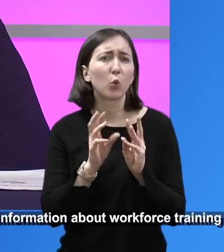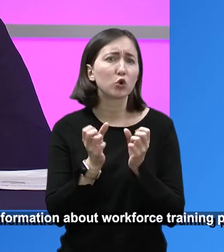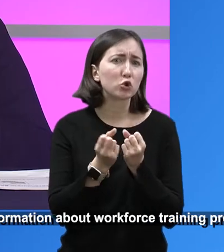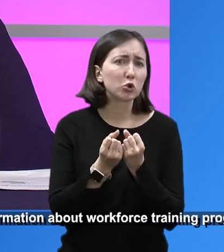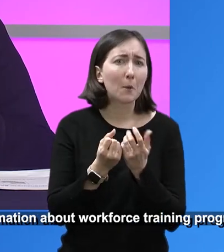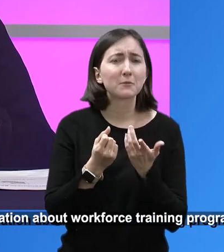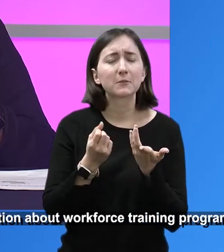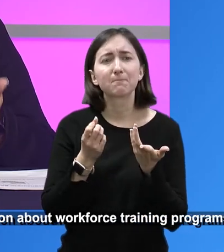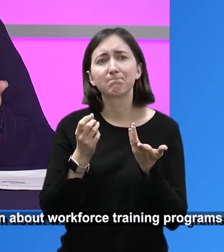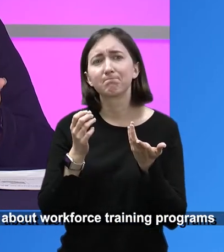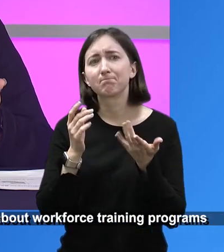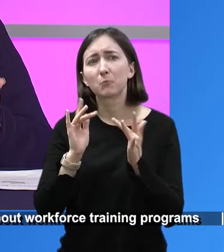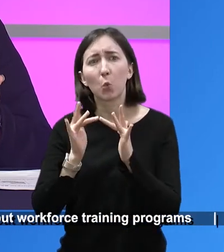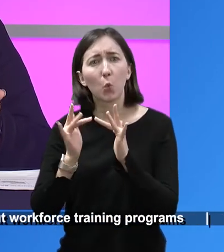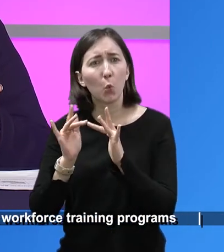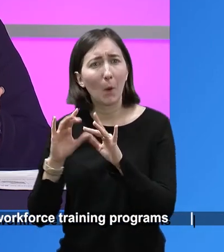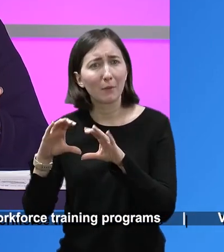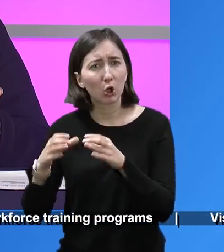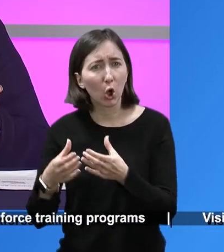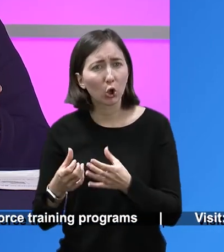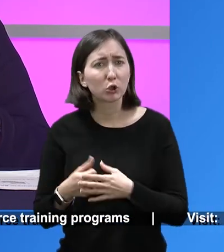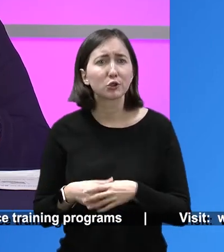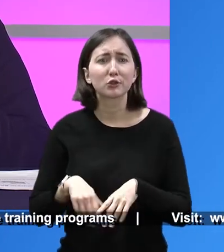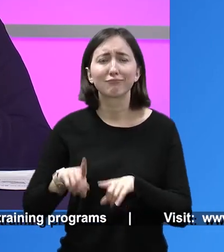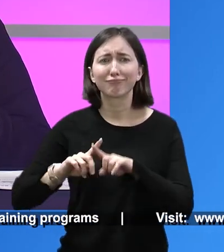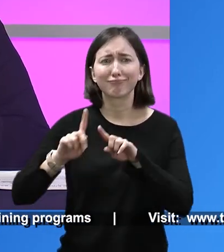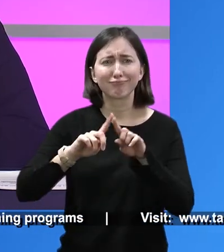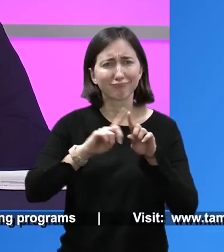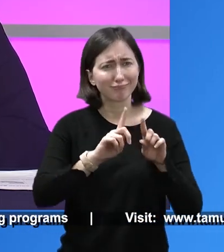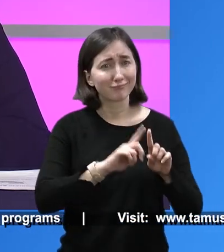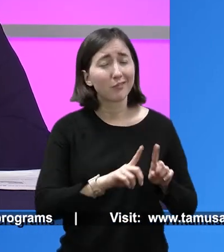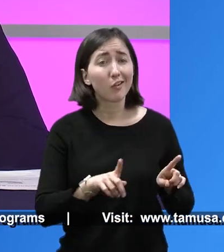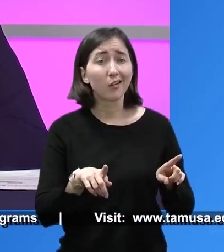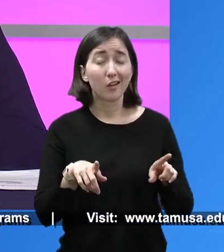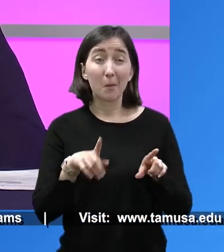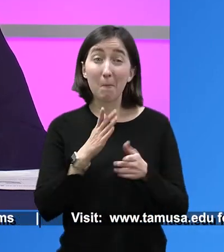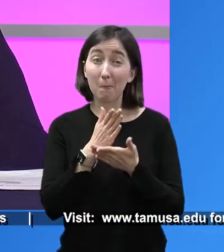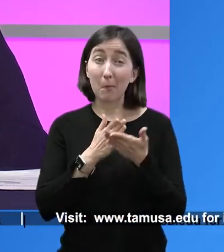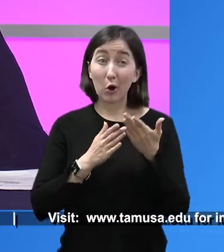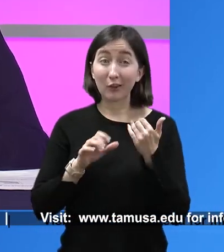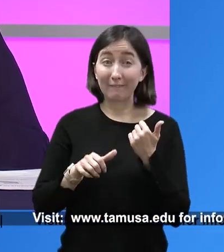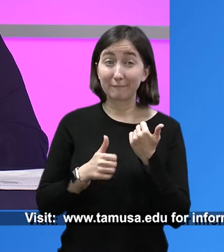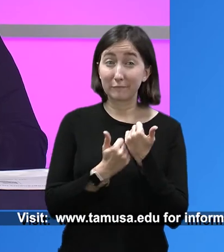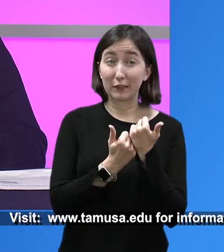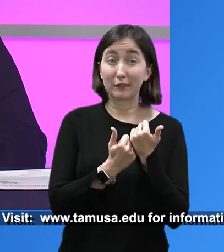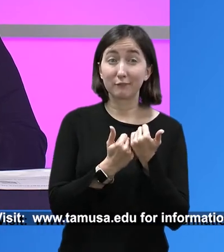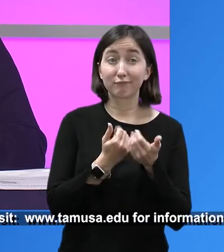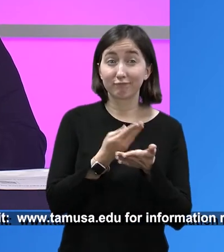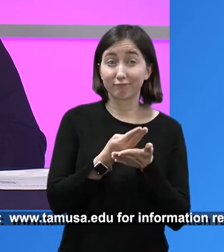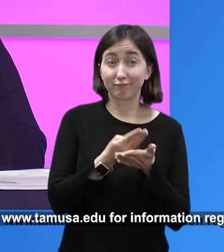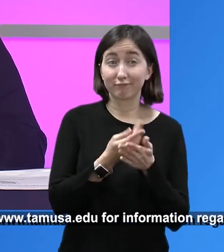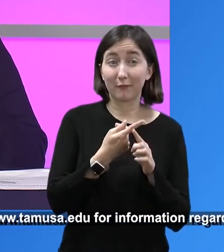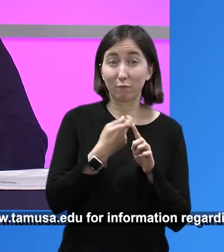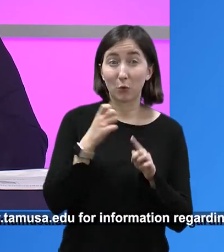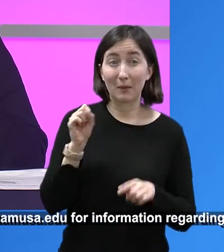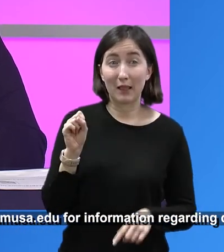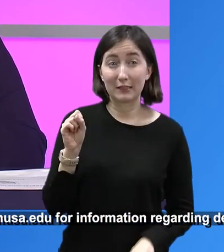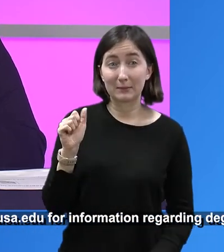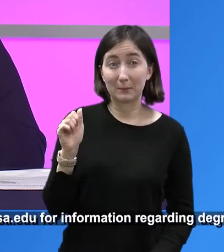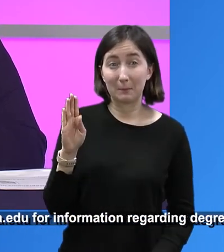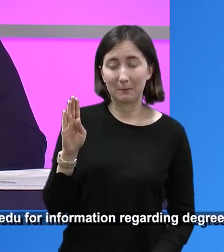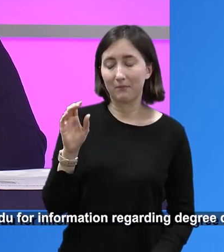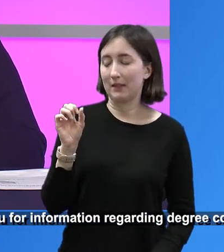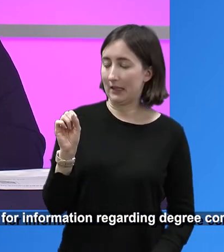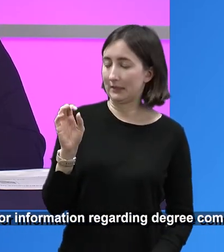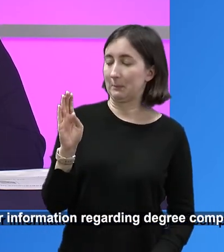but we have wonderful workshops, webinars that we offer. And we have also, and by the way, the women's business center is partly funded by the